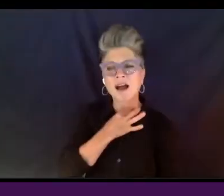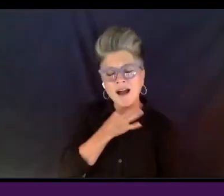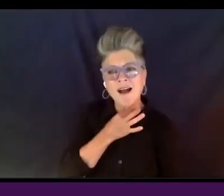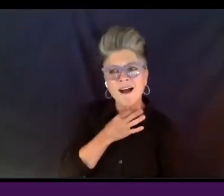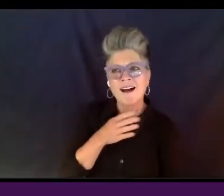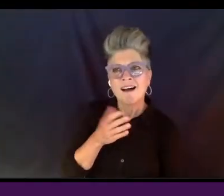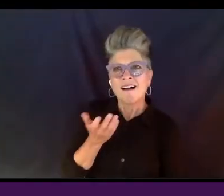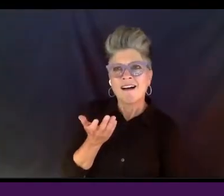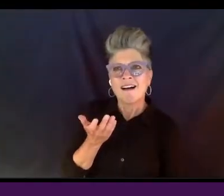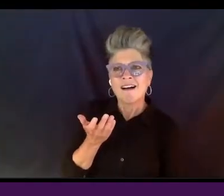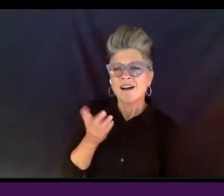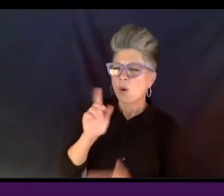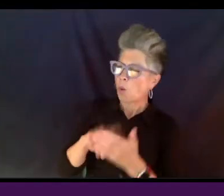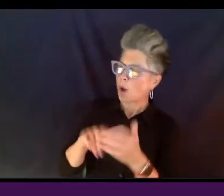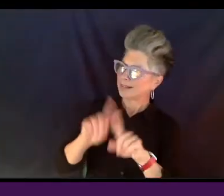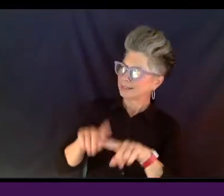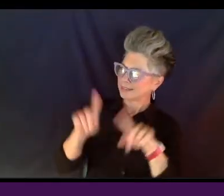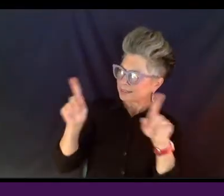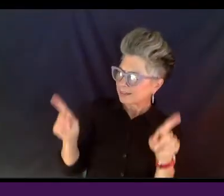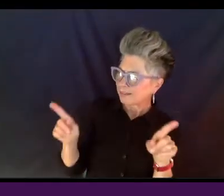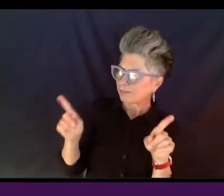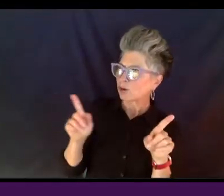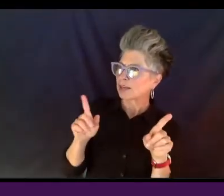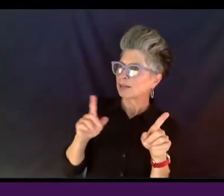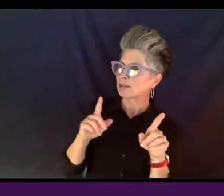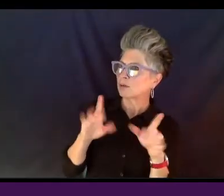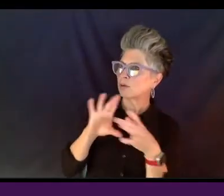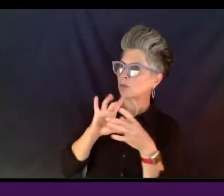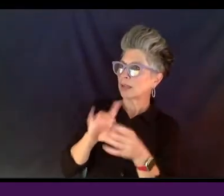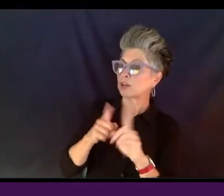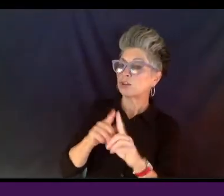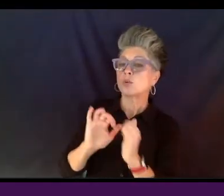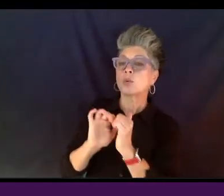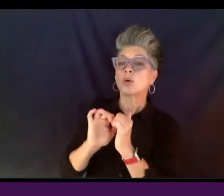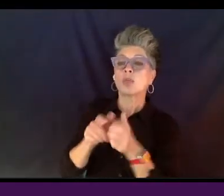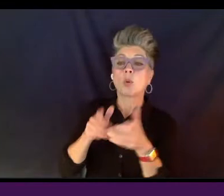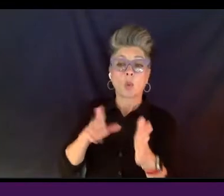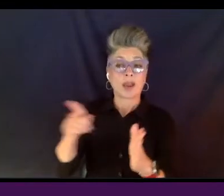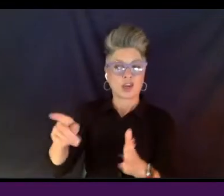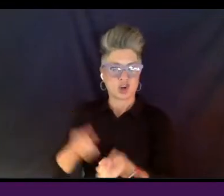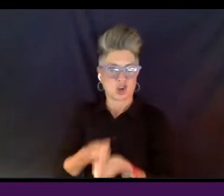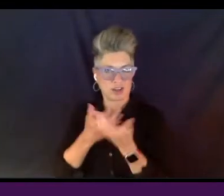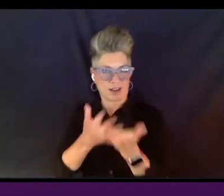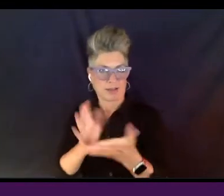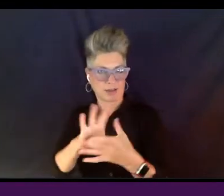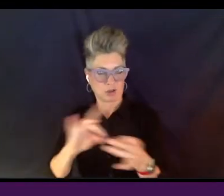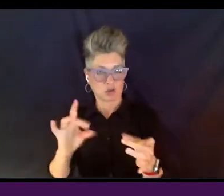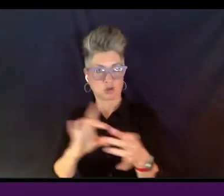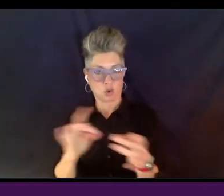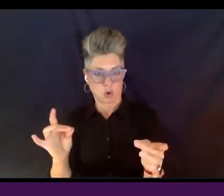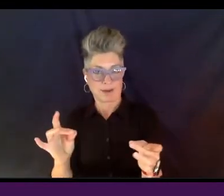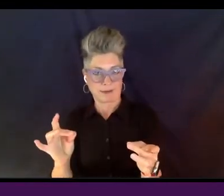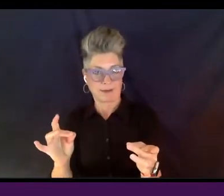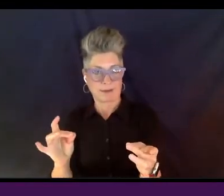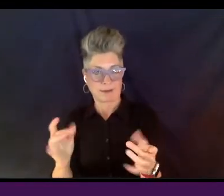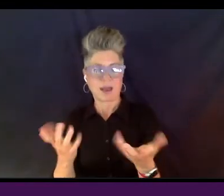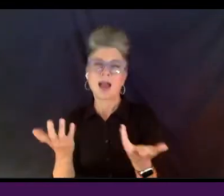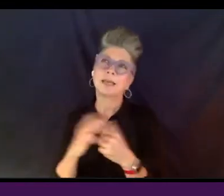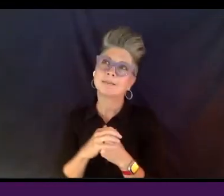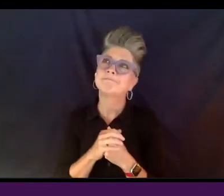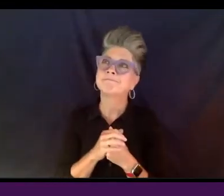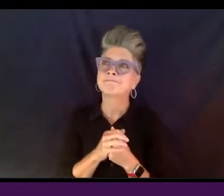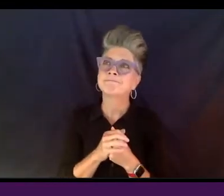what is different in how you're telling this story with the, either, I mean, you know,